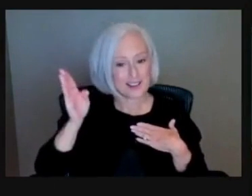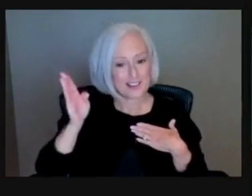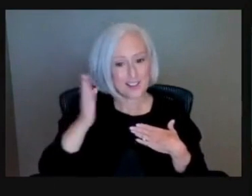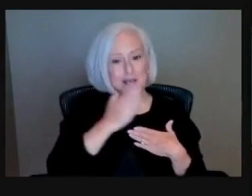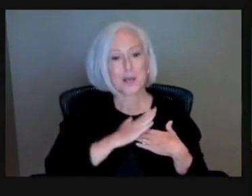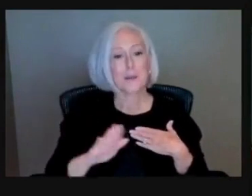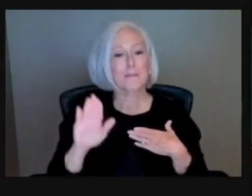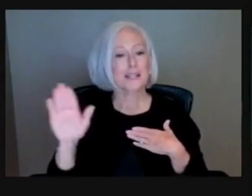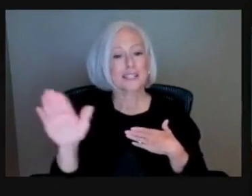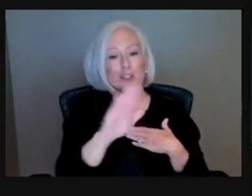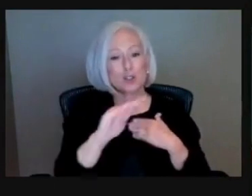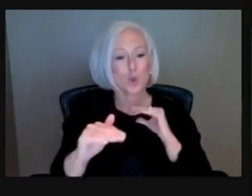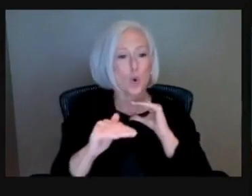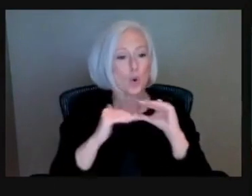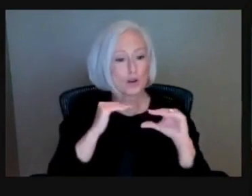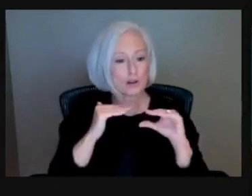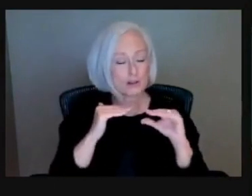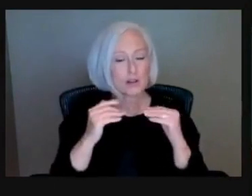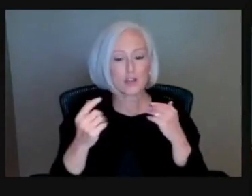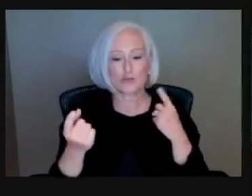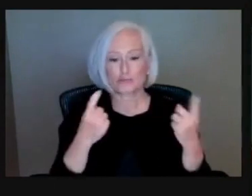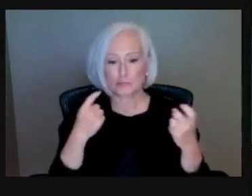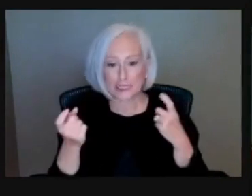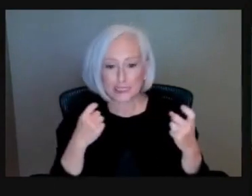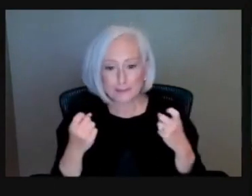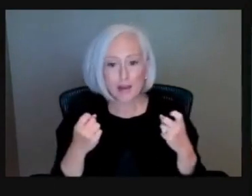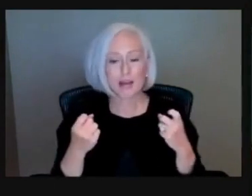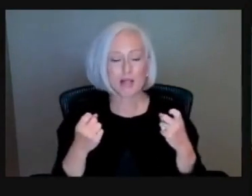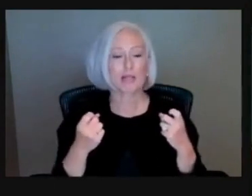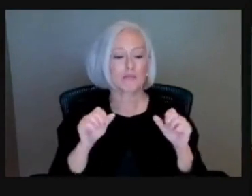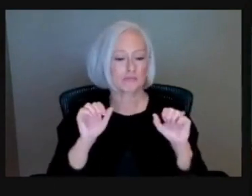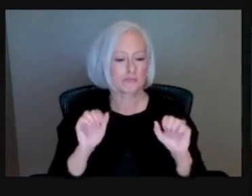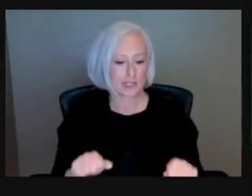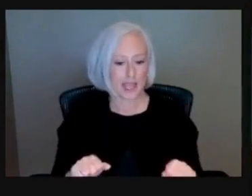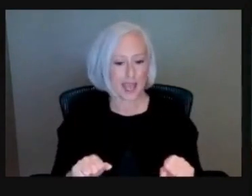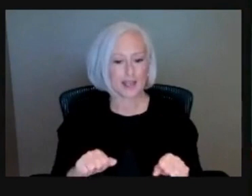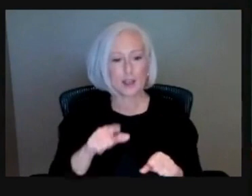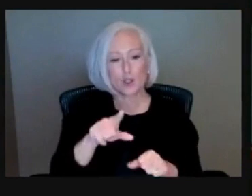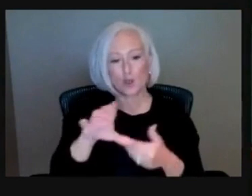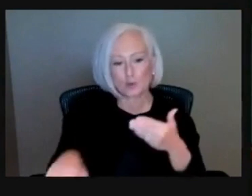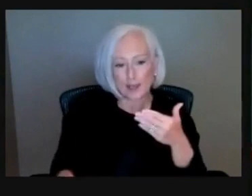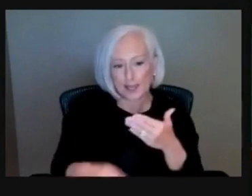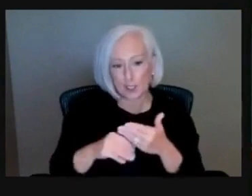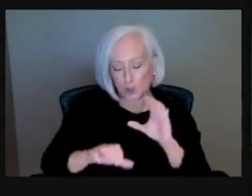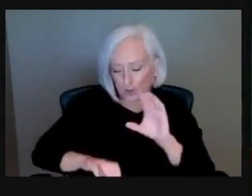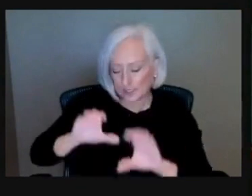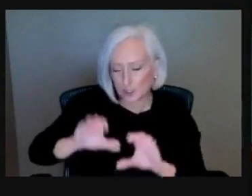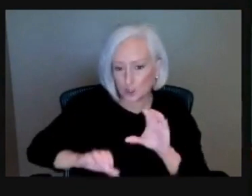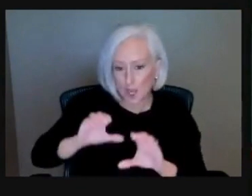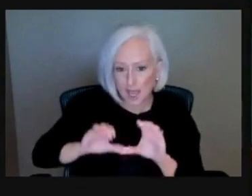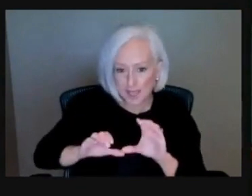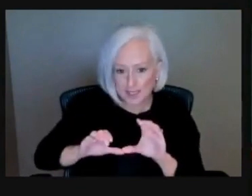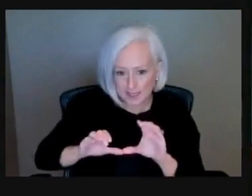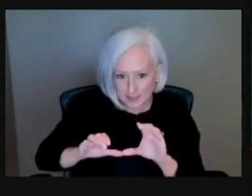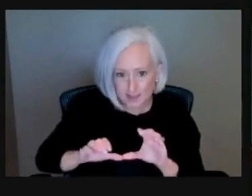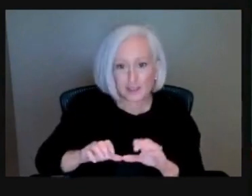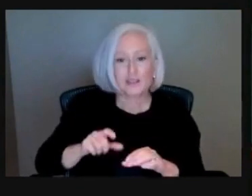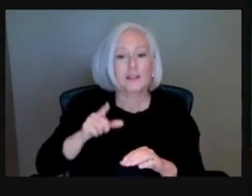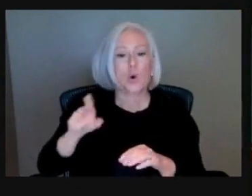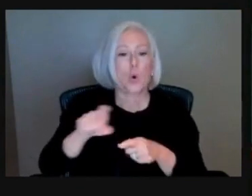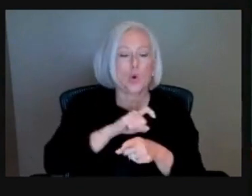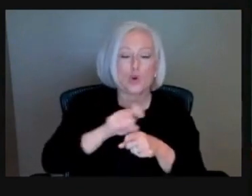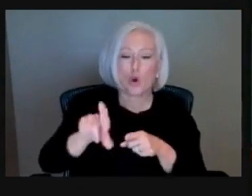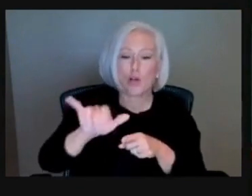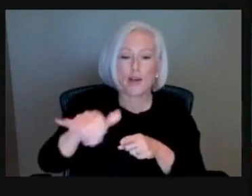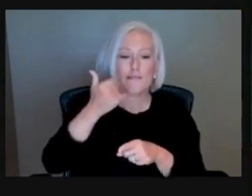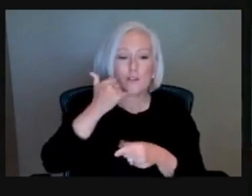questions in the chat or visit our virtual booth. We are also there. We have additional staff members there to help and answer any questions.